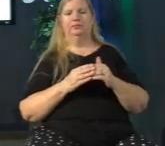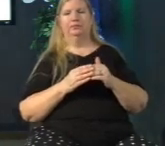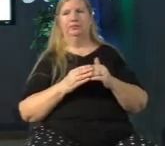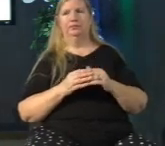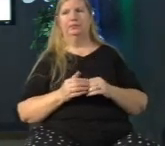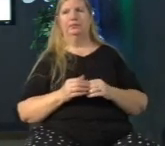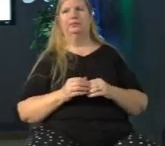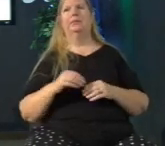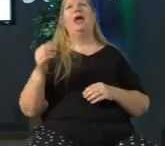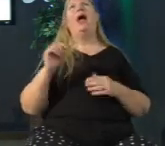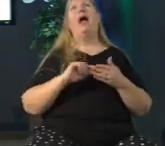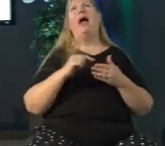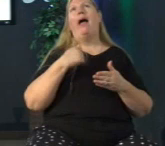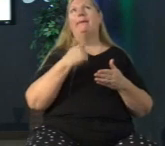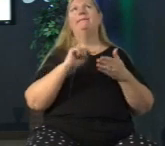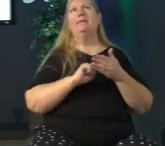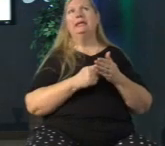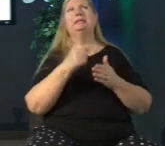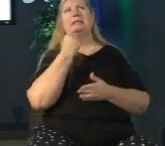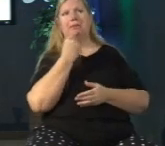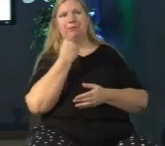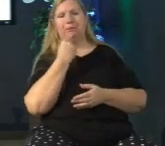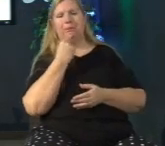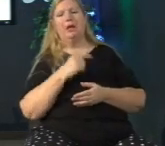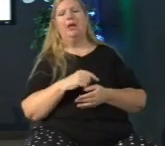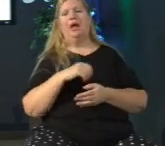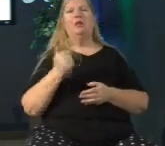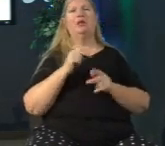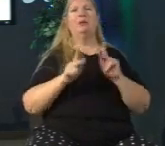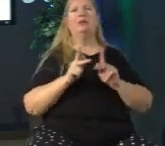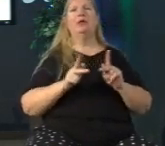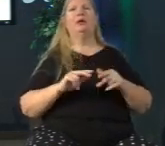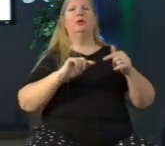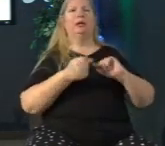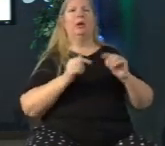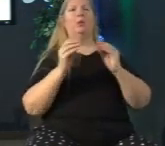started to mention that there's other people out there that are hurting more than you are